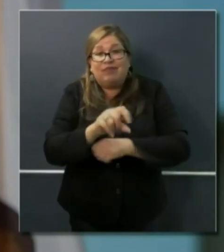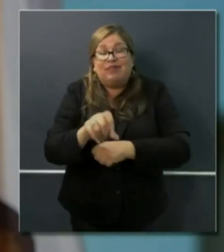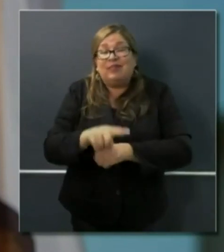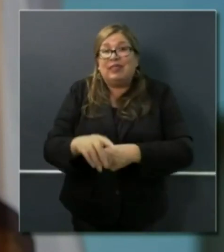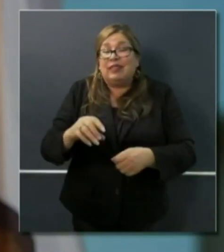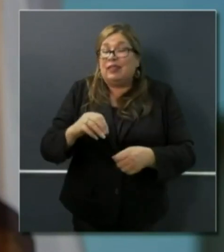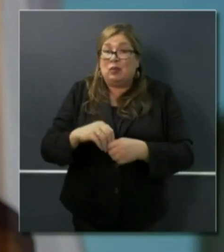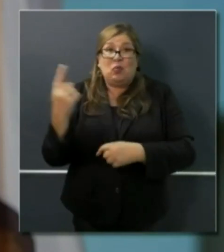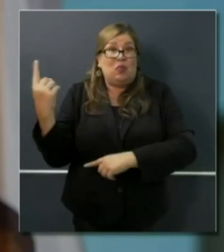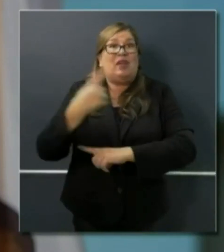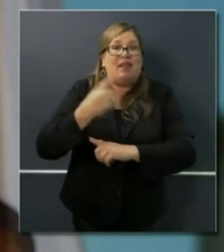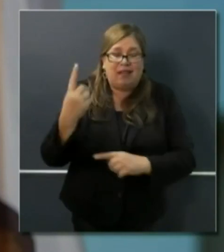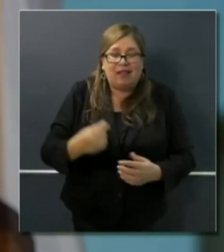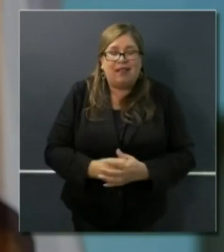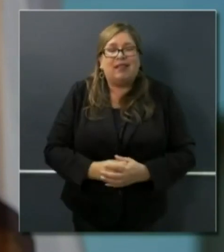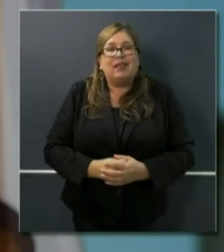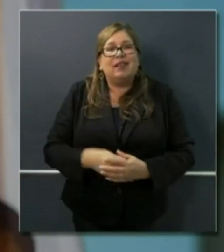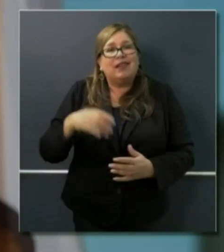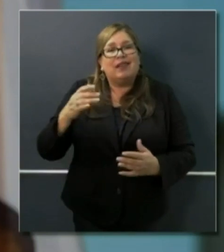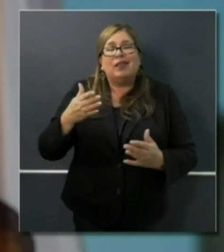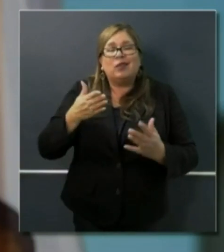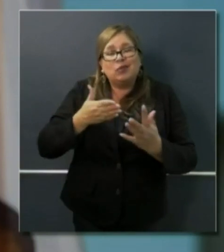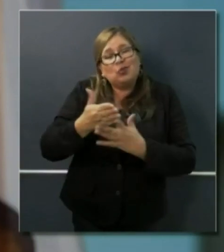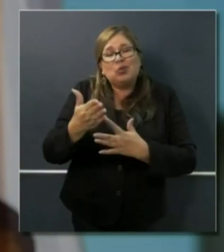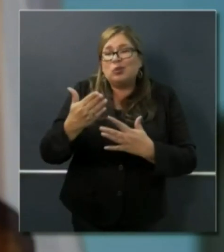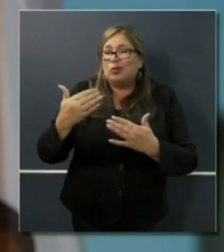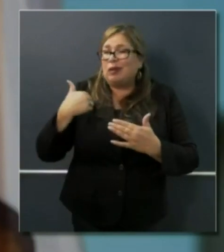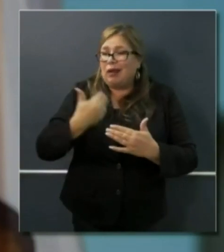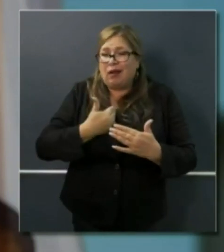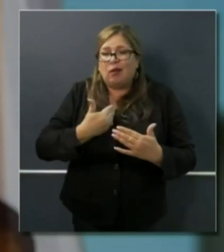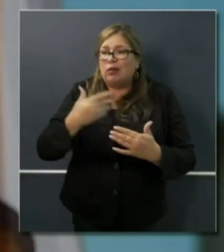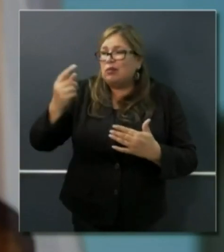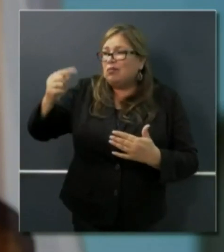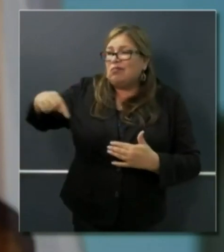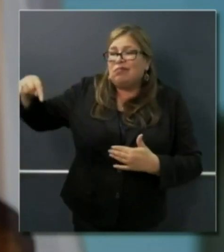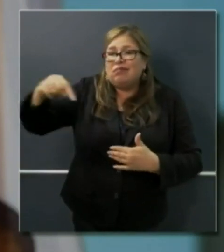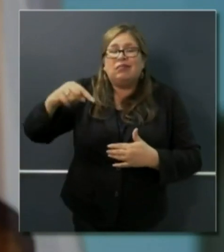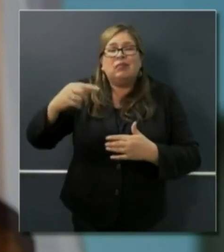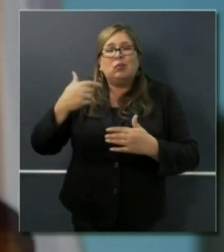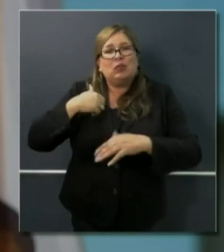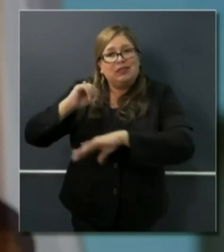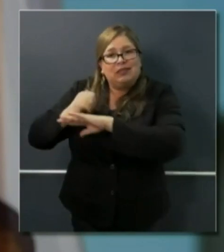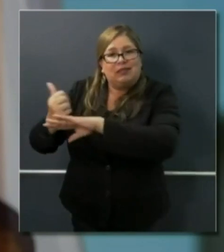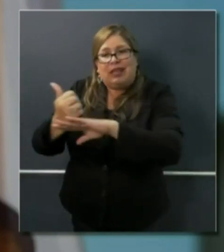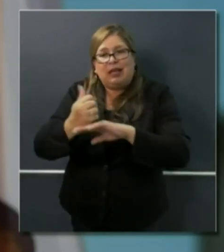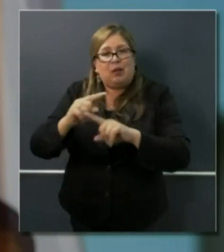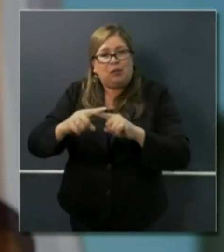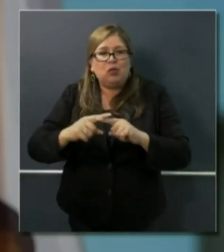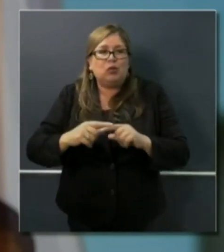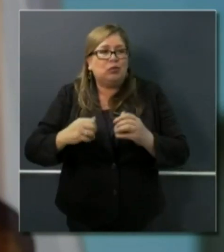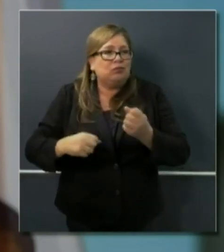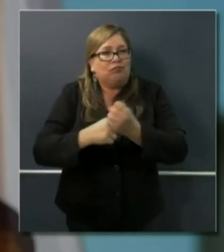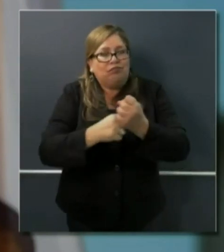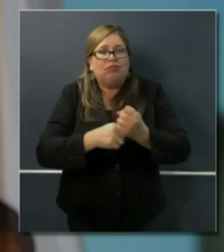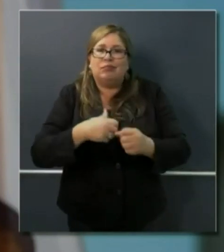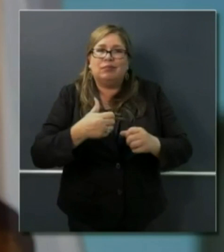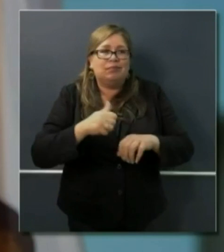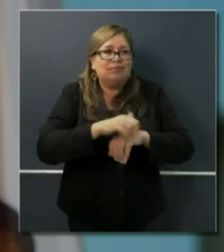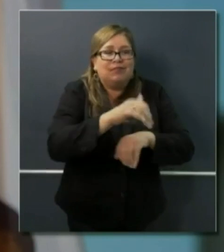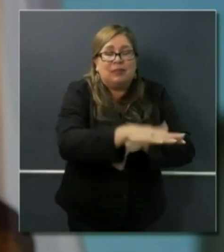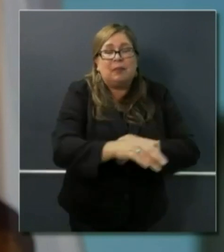through these efforts and other efforts that have been put into place at EDD. So that's an update